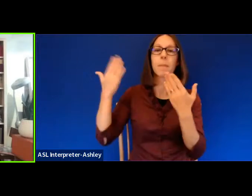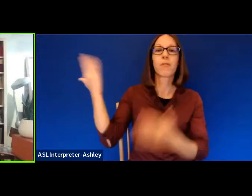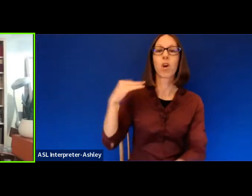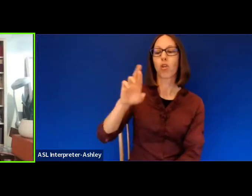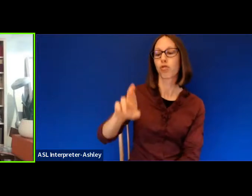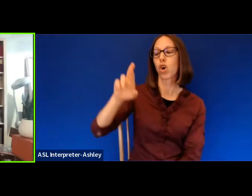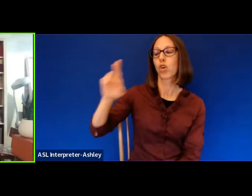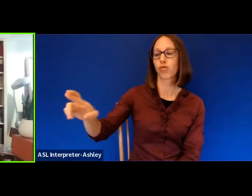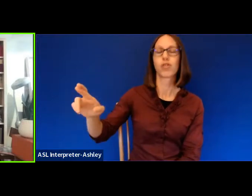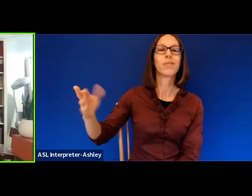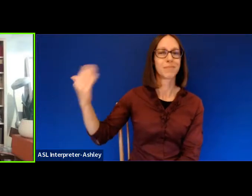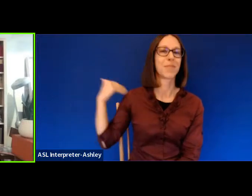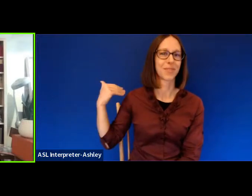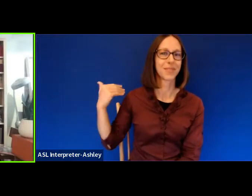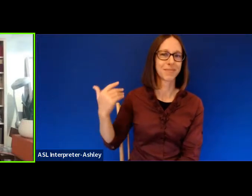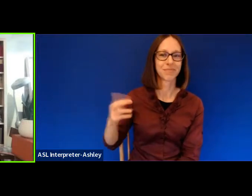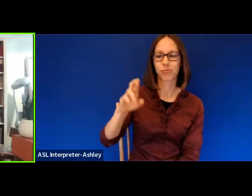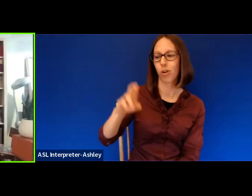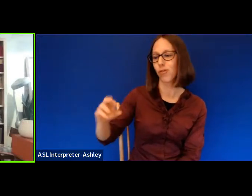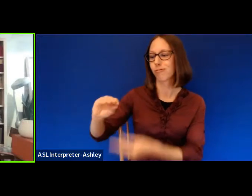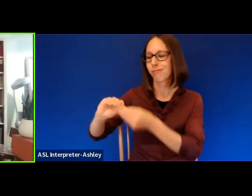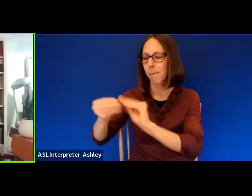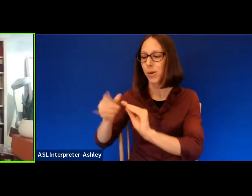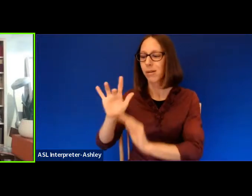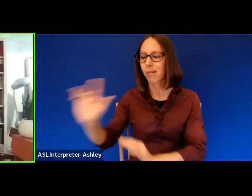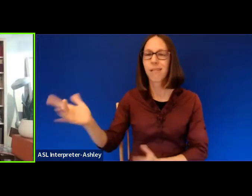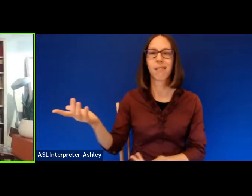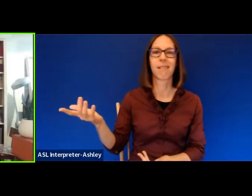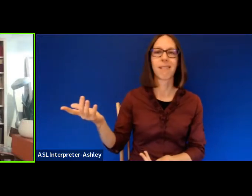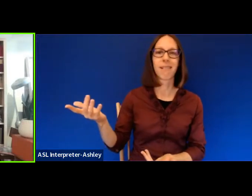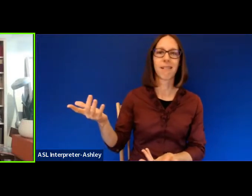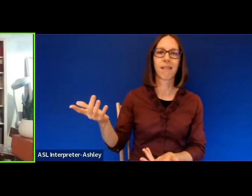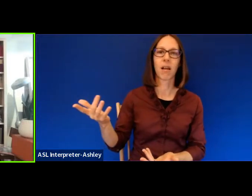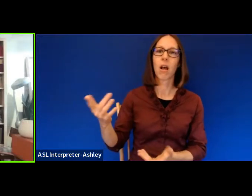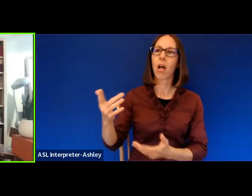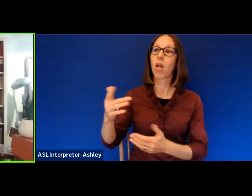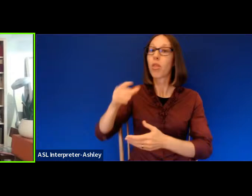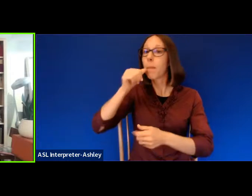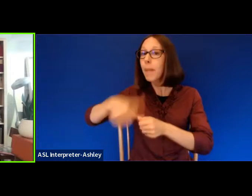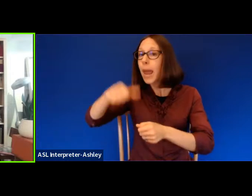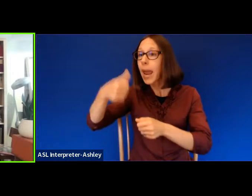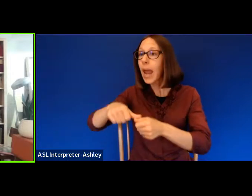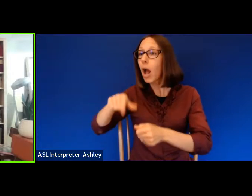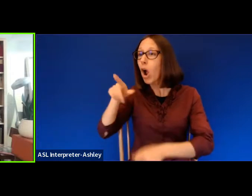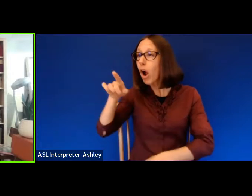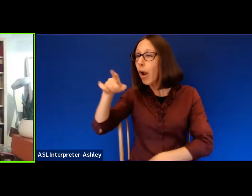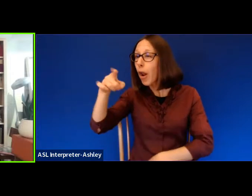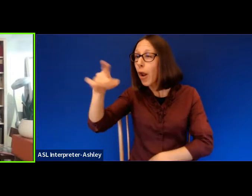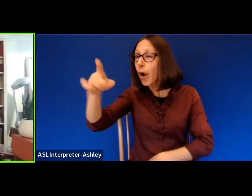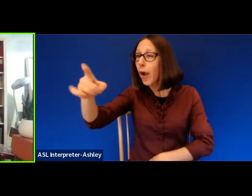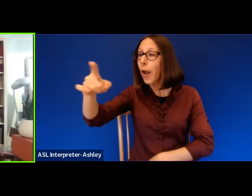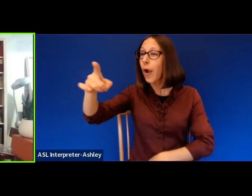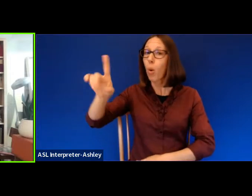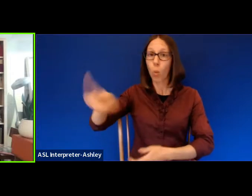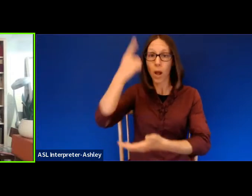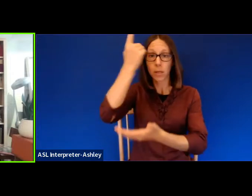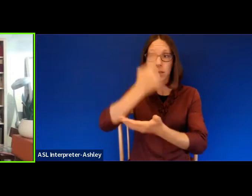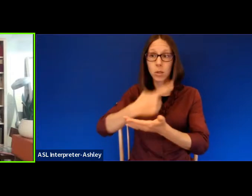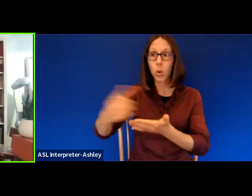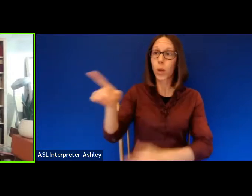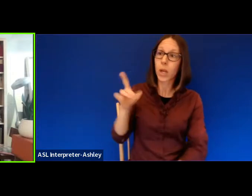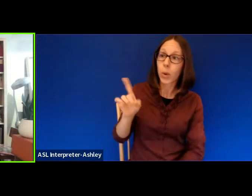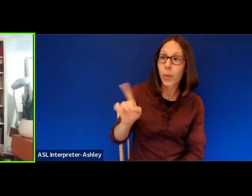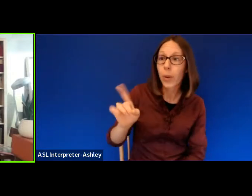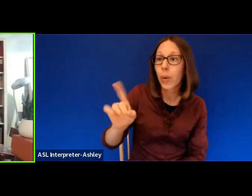mailbox far enough away across a field. It was worth a trek only once a week to find what the world had to say.